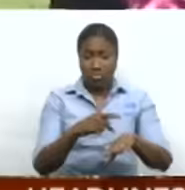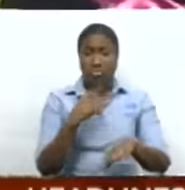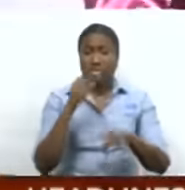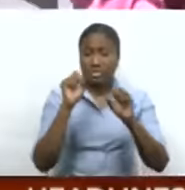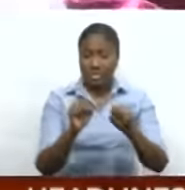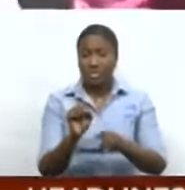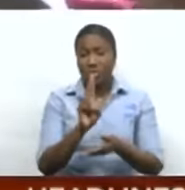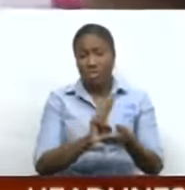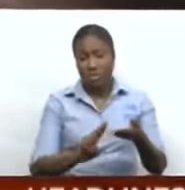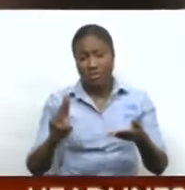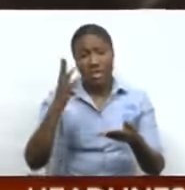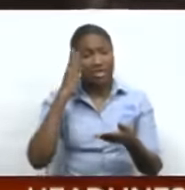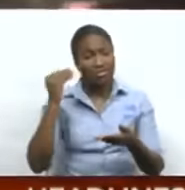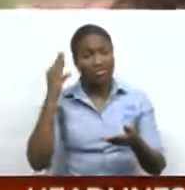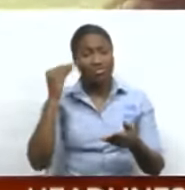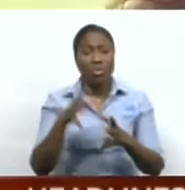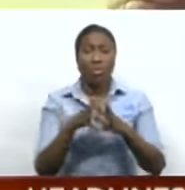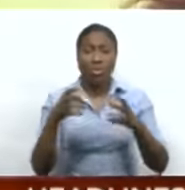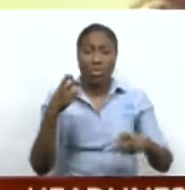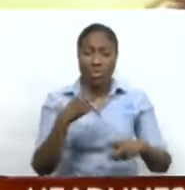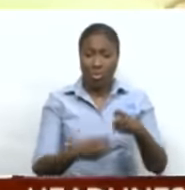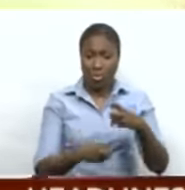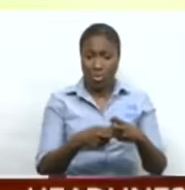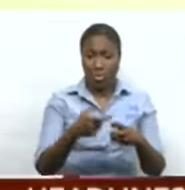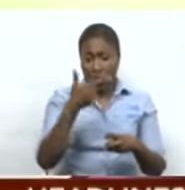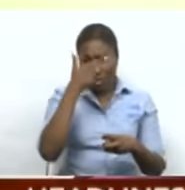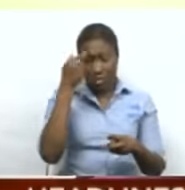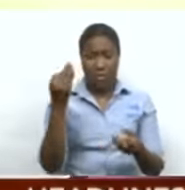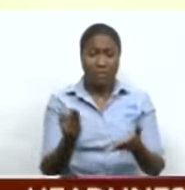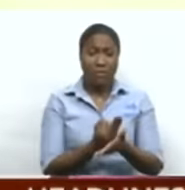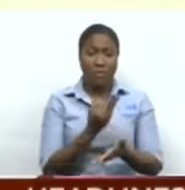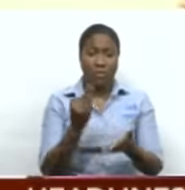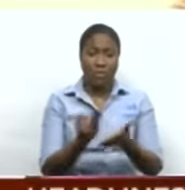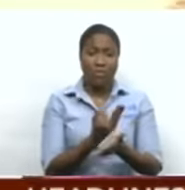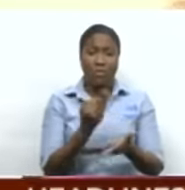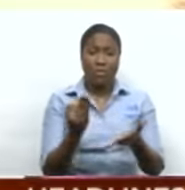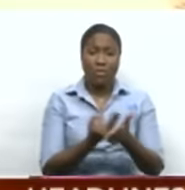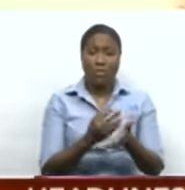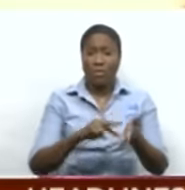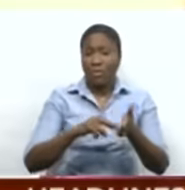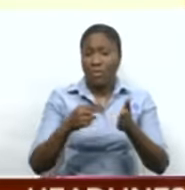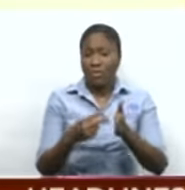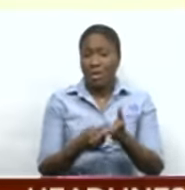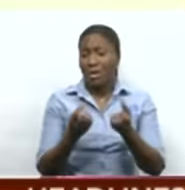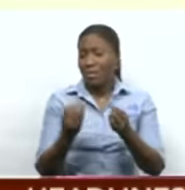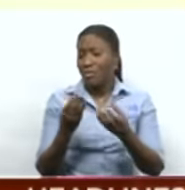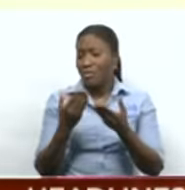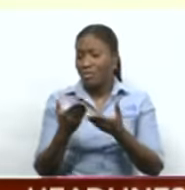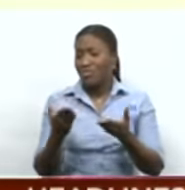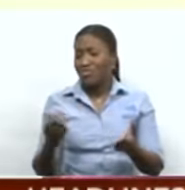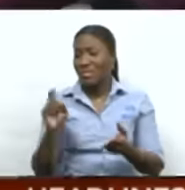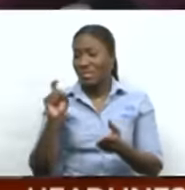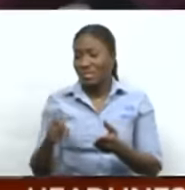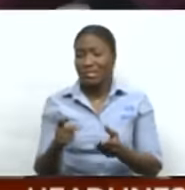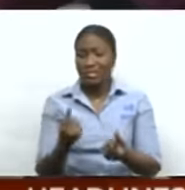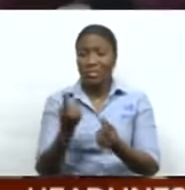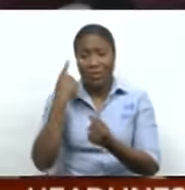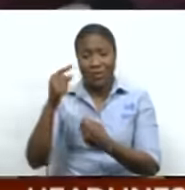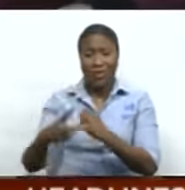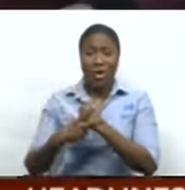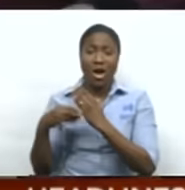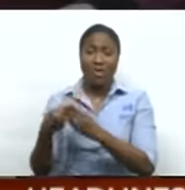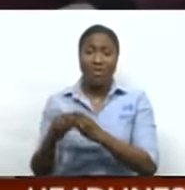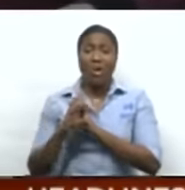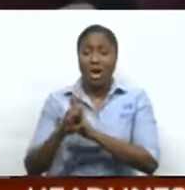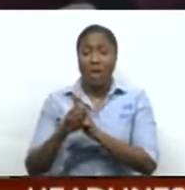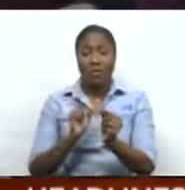is facing dark days as its financial constraints has forced cutbacks, including sending home staff. However, the principal